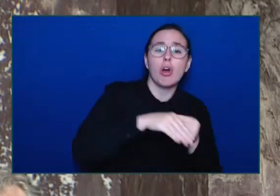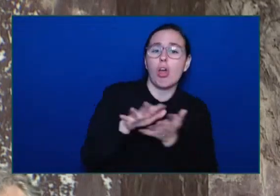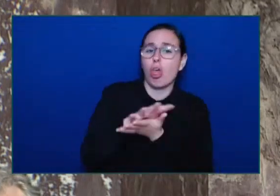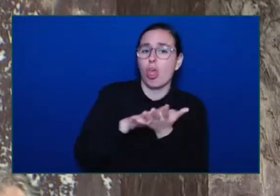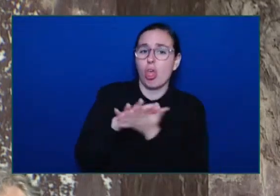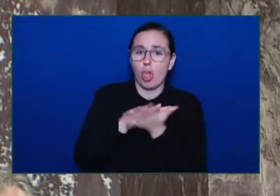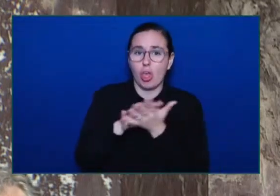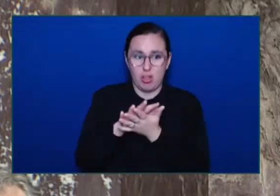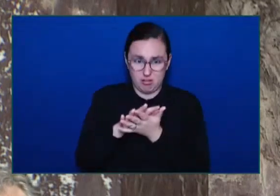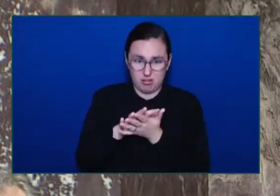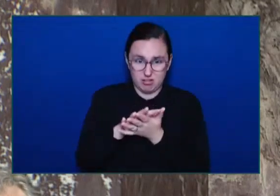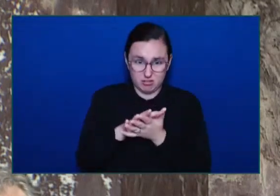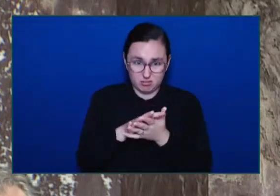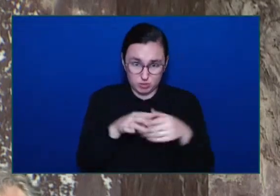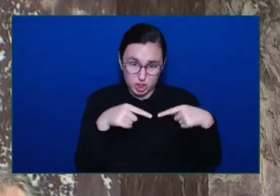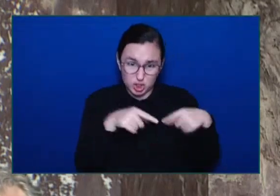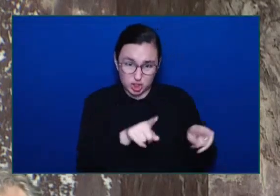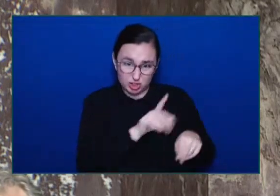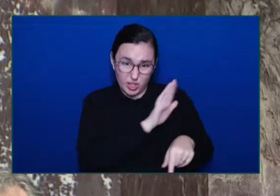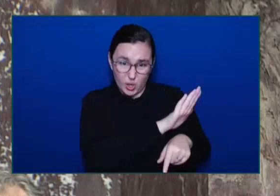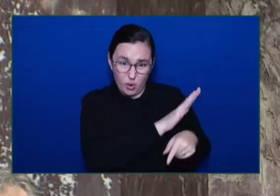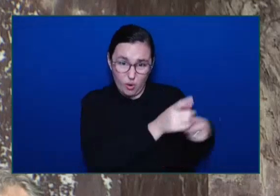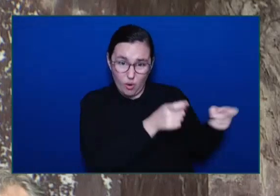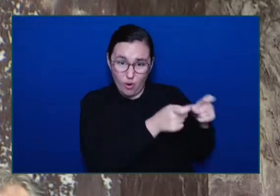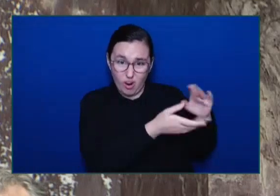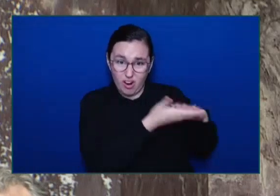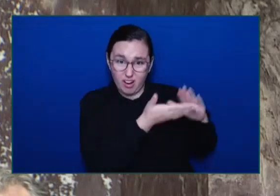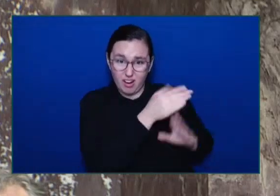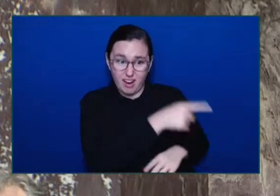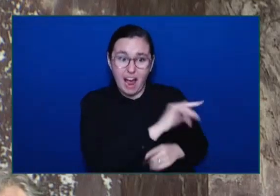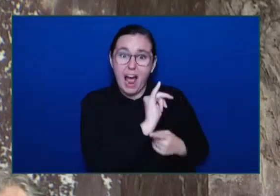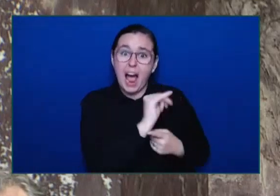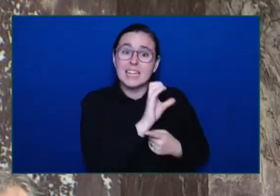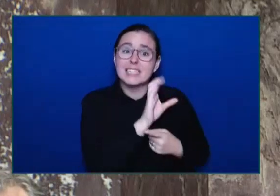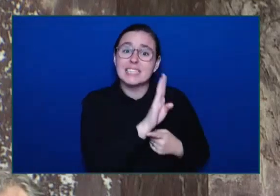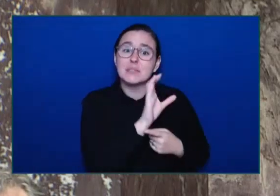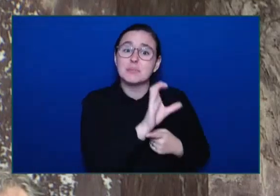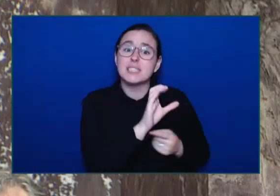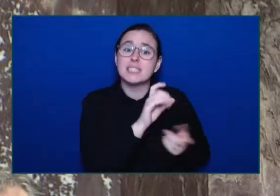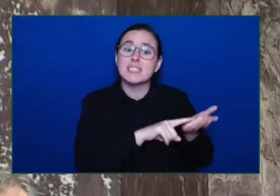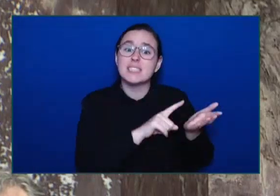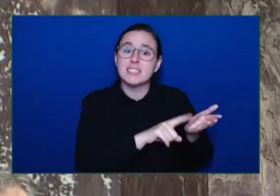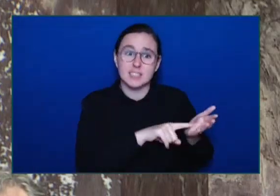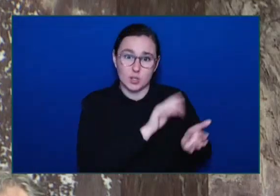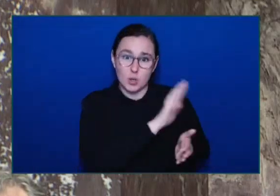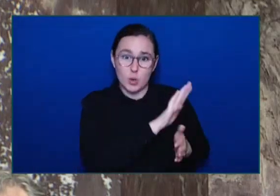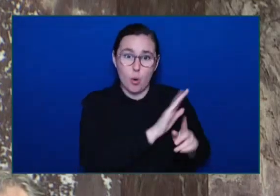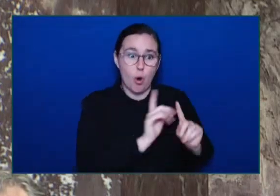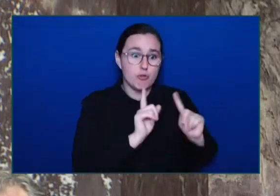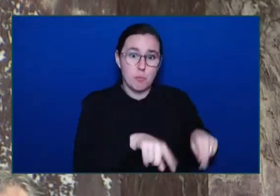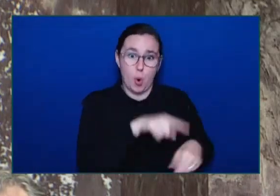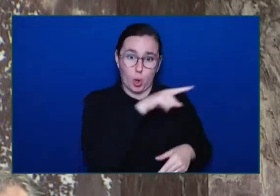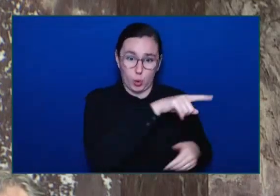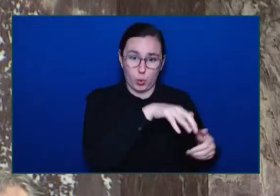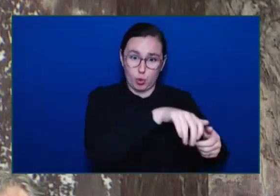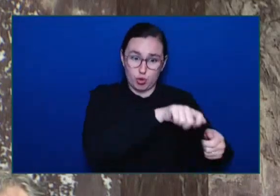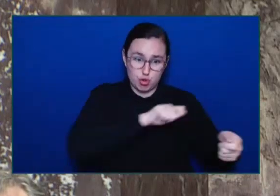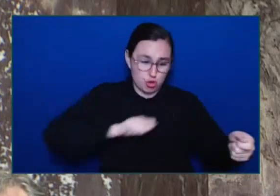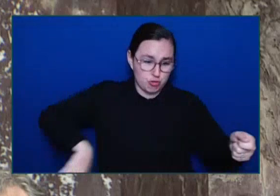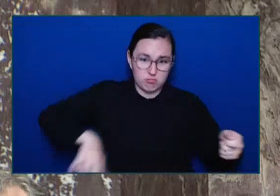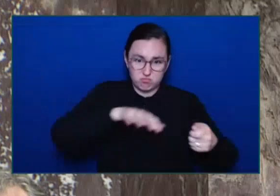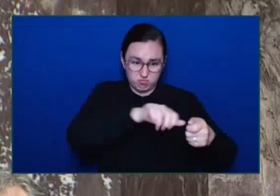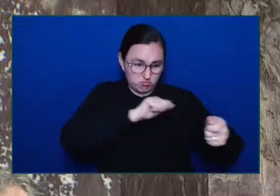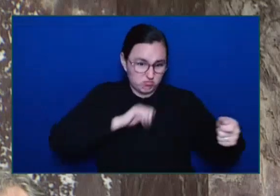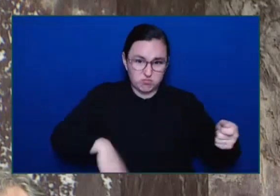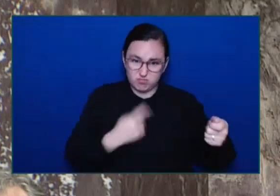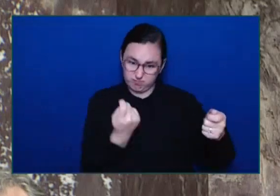So I You know They can talk about this All the way If they want to talk about the importance Of what's in the findings Happy to do that But they're